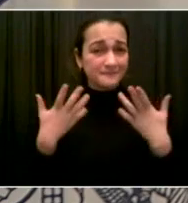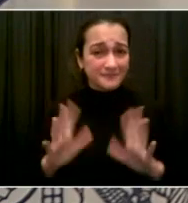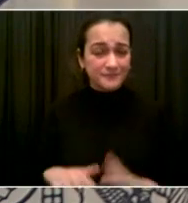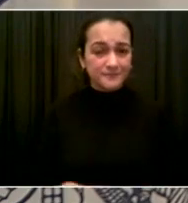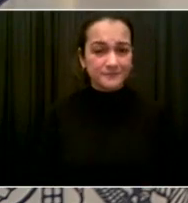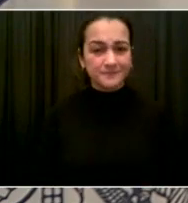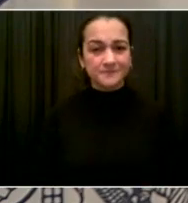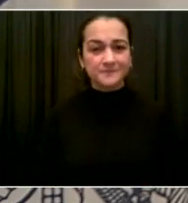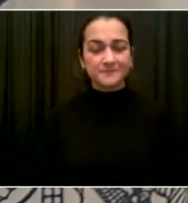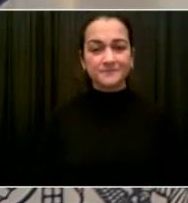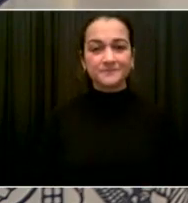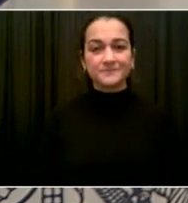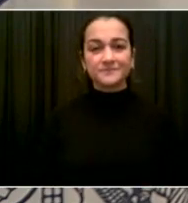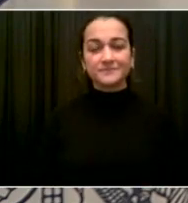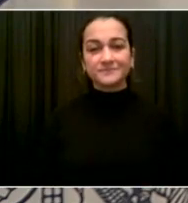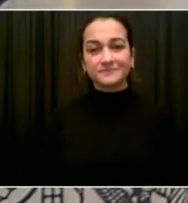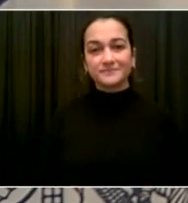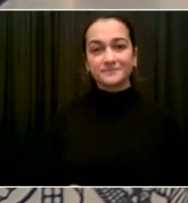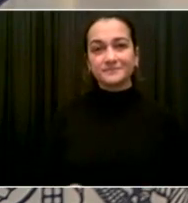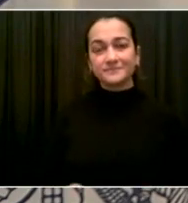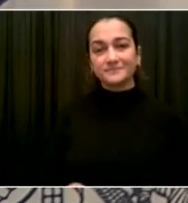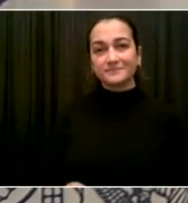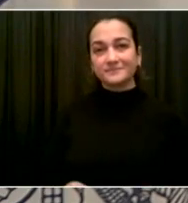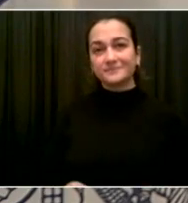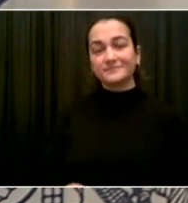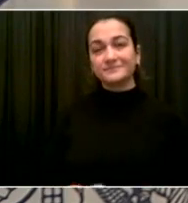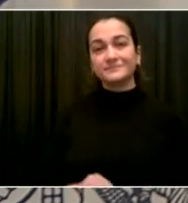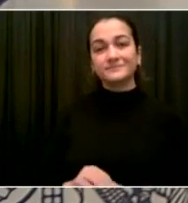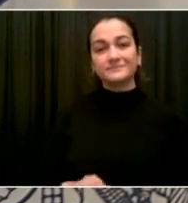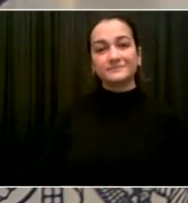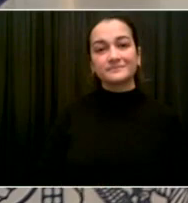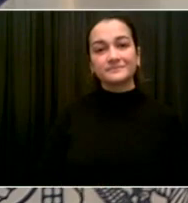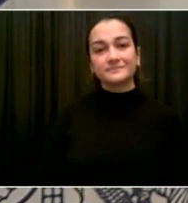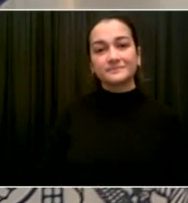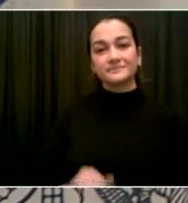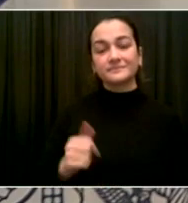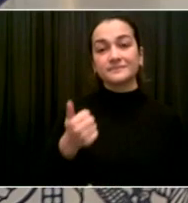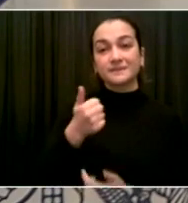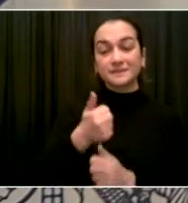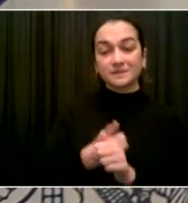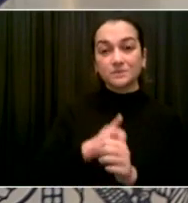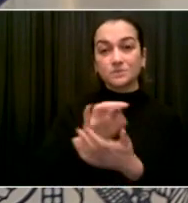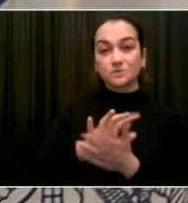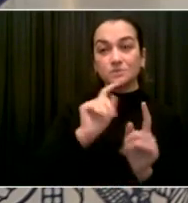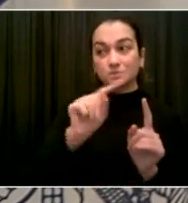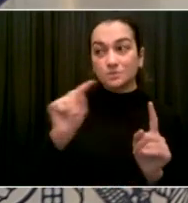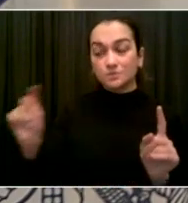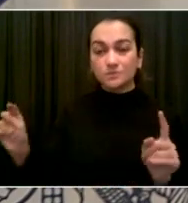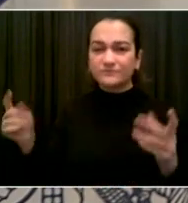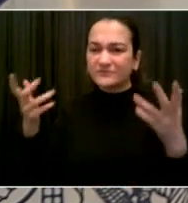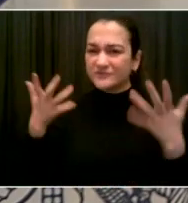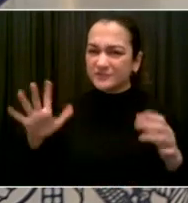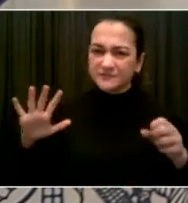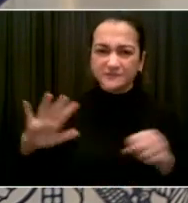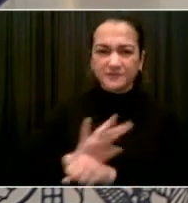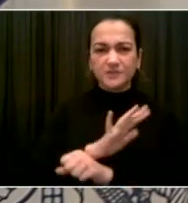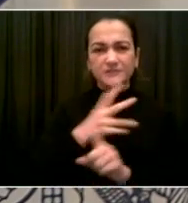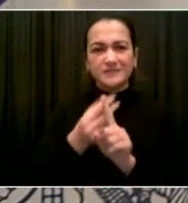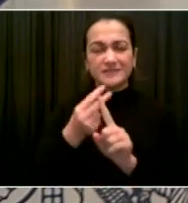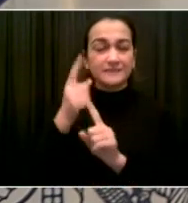Every adult in our schools vaccinated. And we want to get boosted if they qualify.